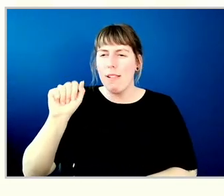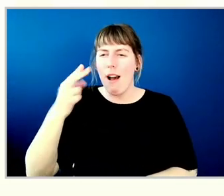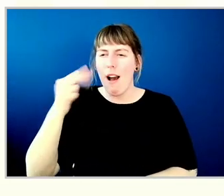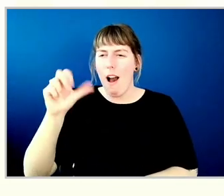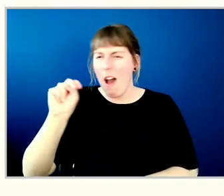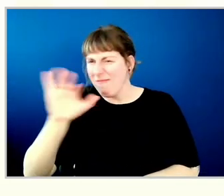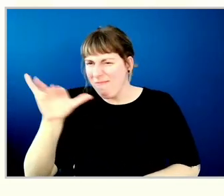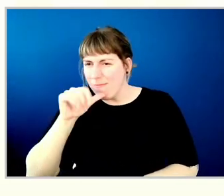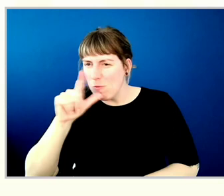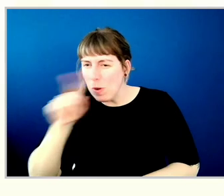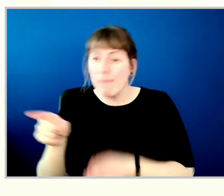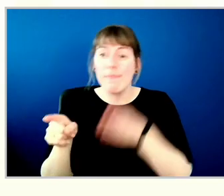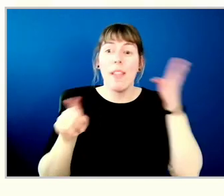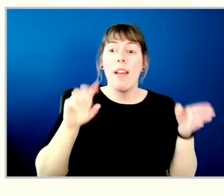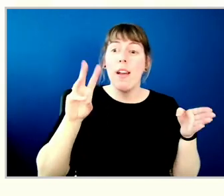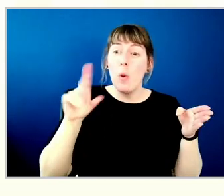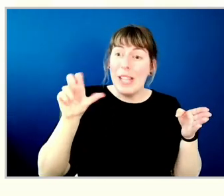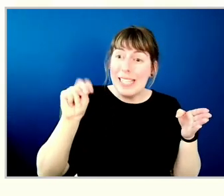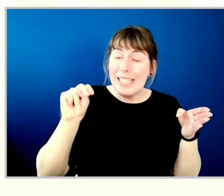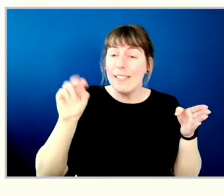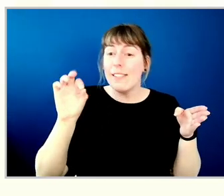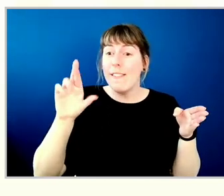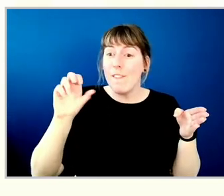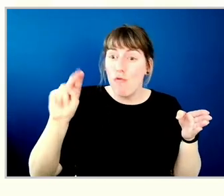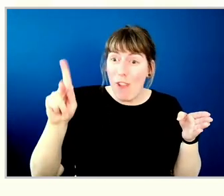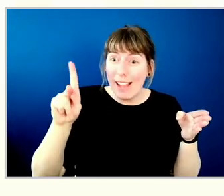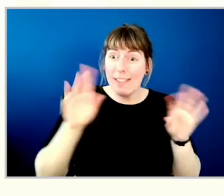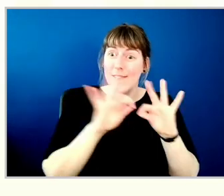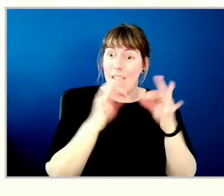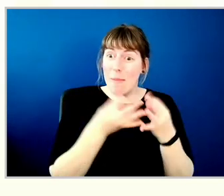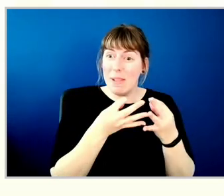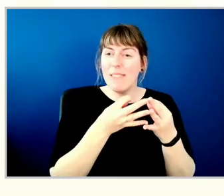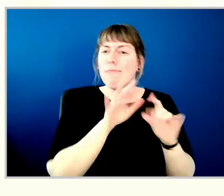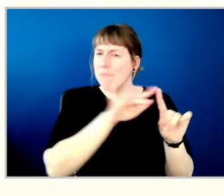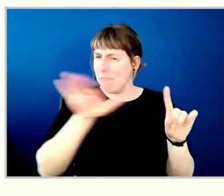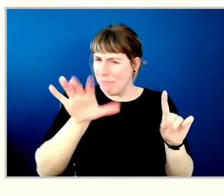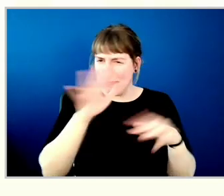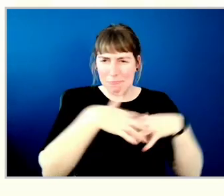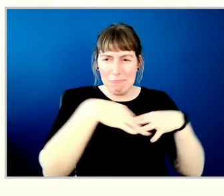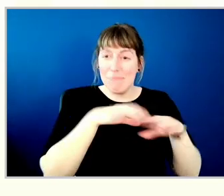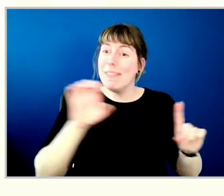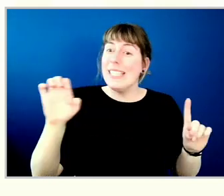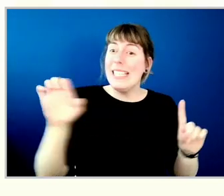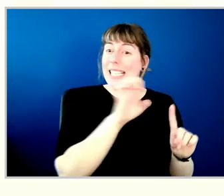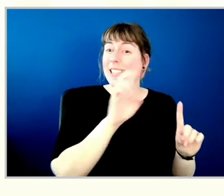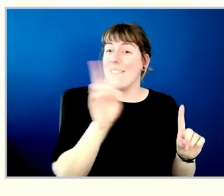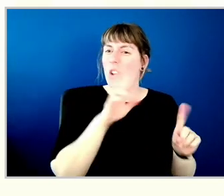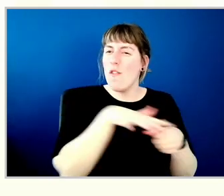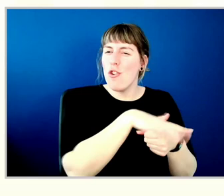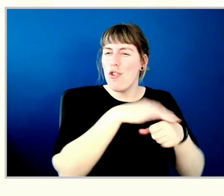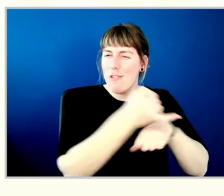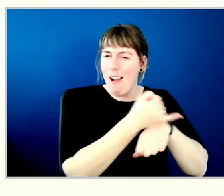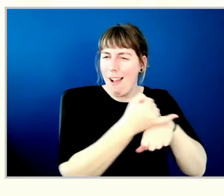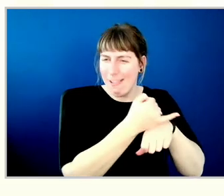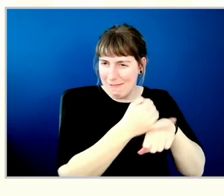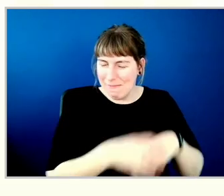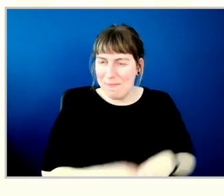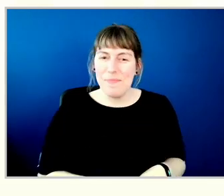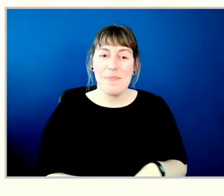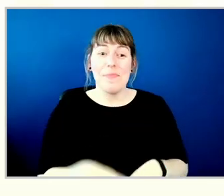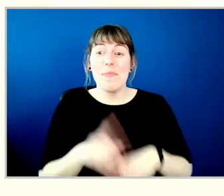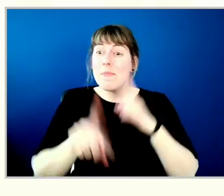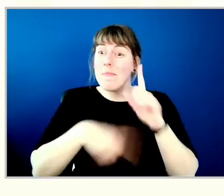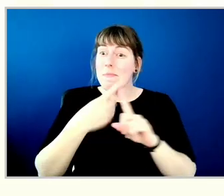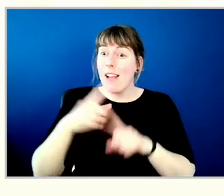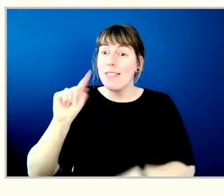of the Wilson and Frank families, the Kwakwakwakwakw-speaking people on the east coast shores of Vancouver Island. I also come from the Thomas